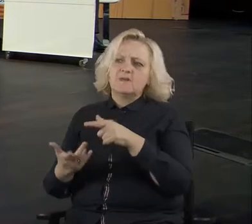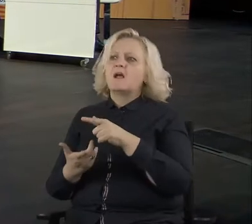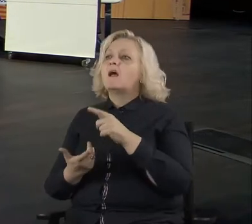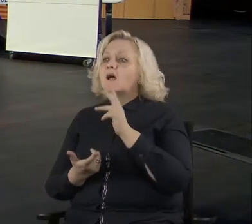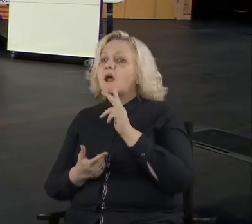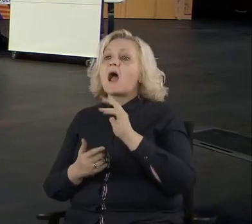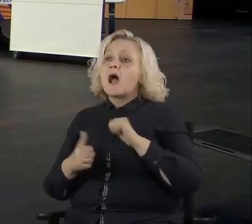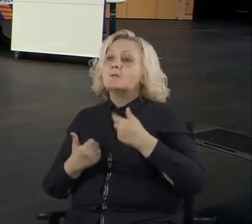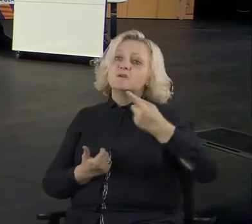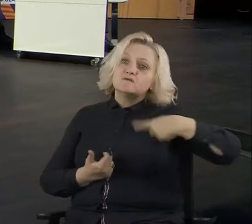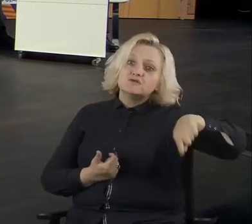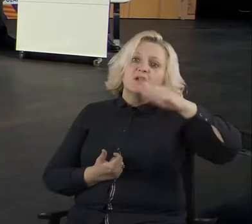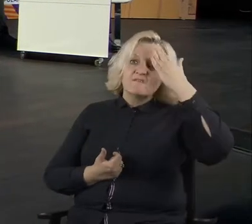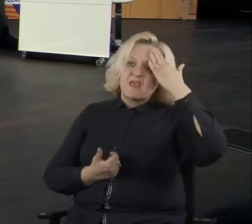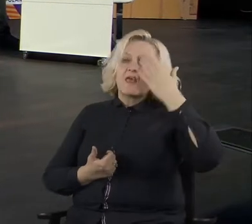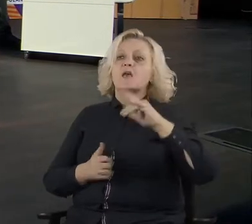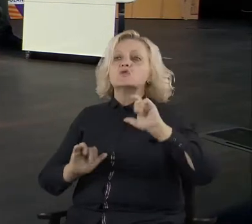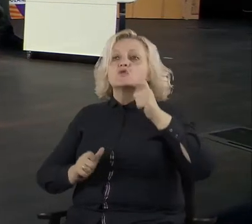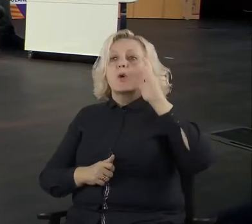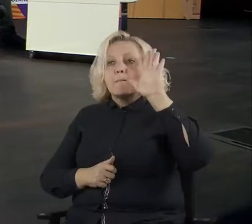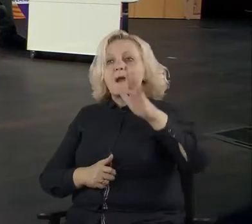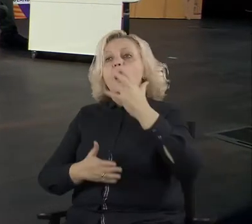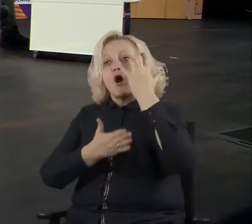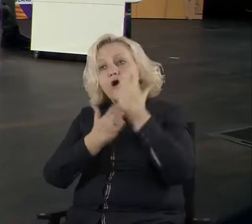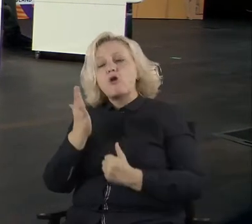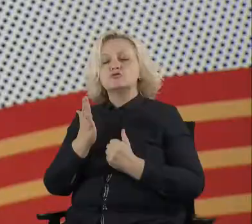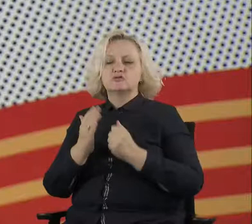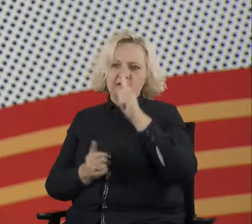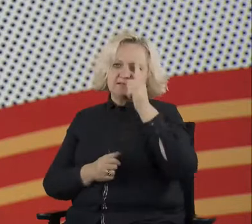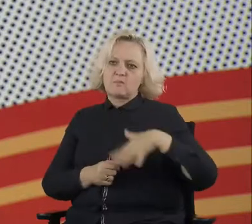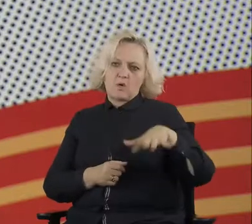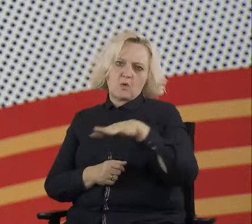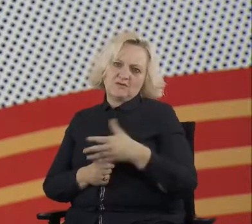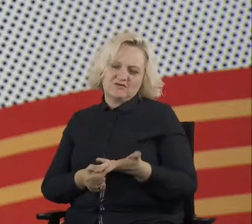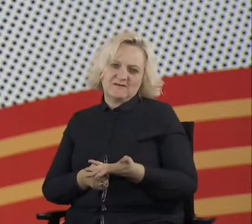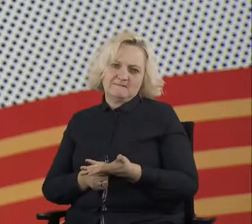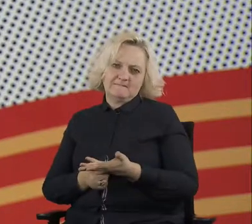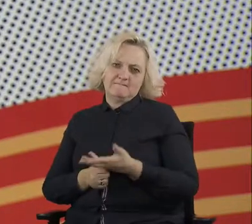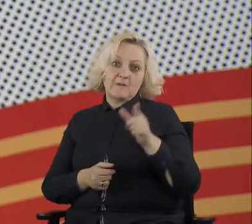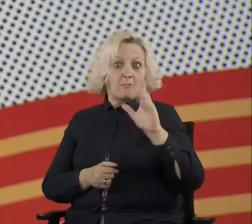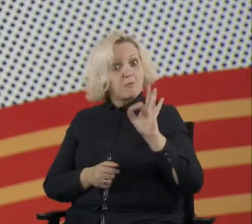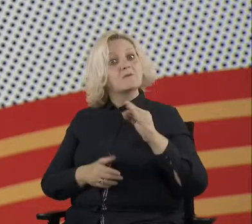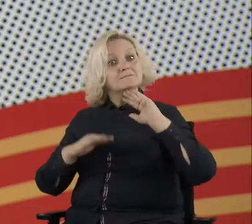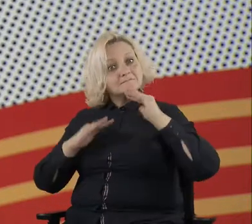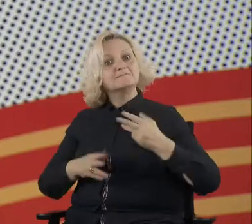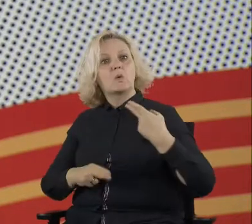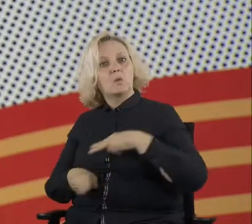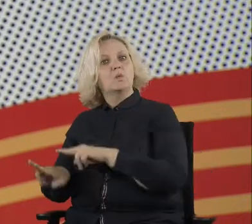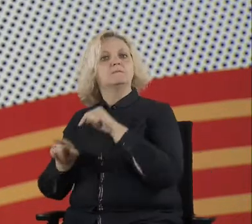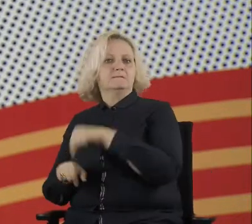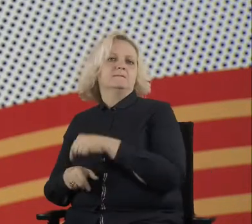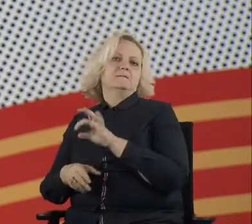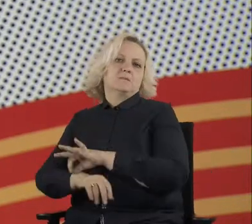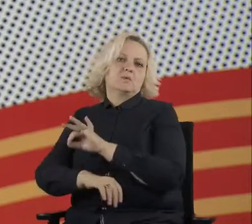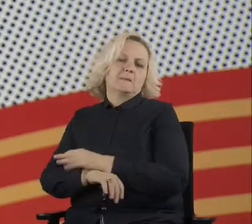participation inside of it. And more interestingly, I think one of the most exciting experiences was like, well, we found like usually like this kind of